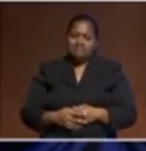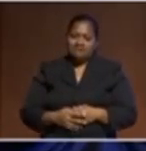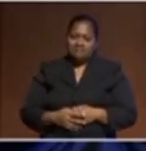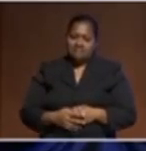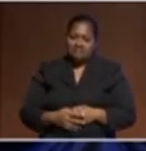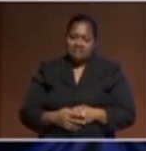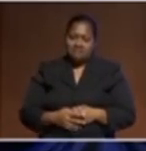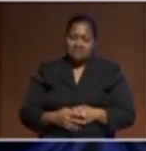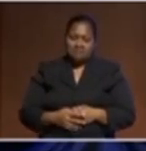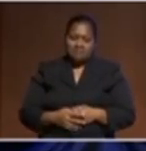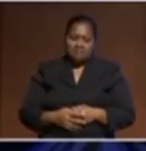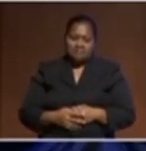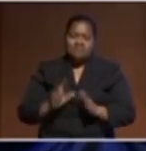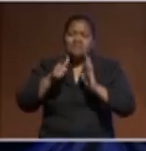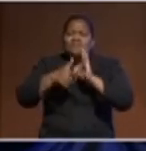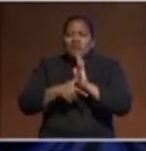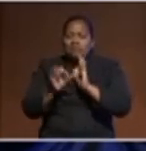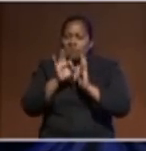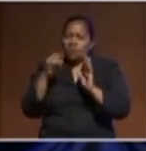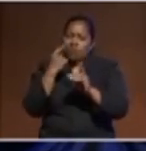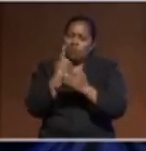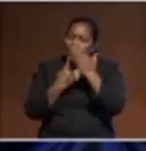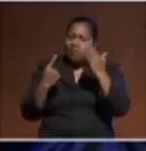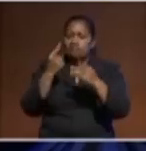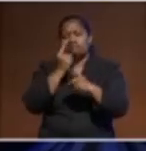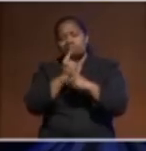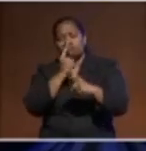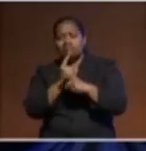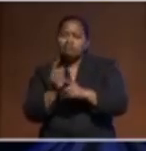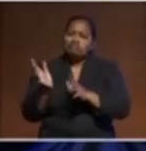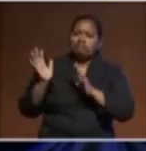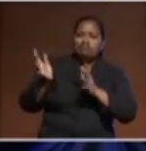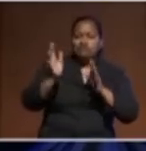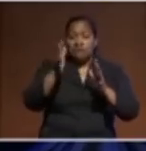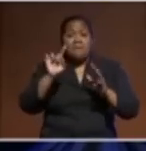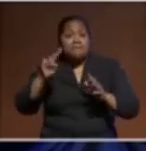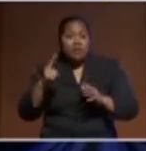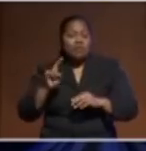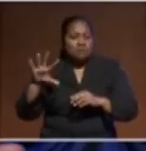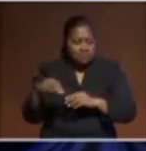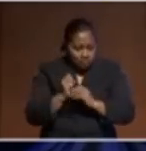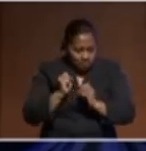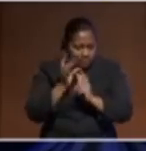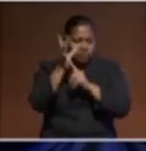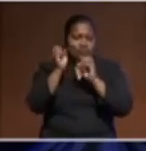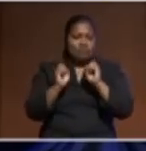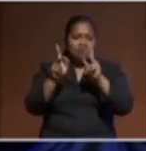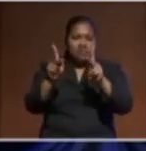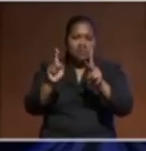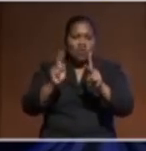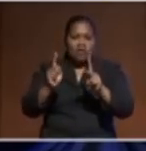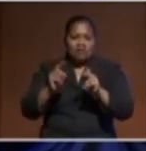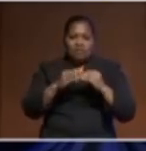A chance not only to speak freely, but also to take these precious opportunities as leaders to build and grow connections